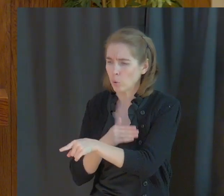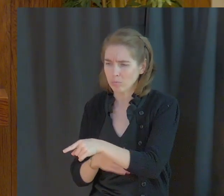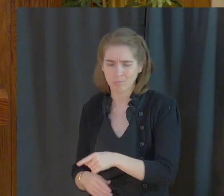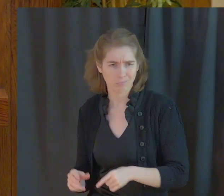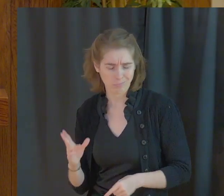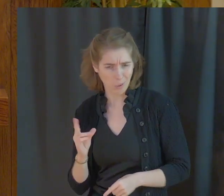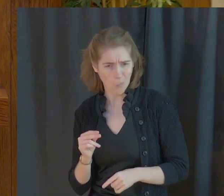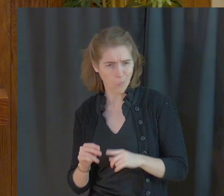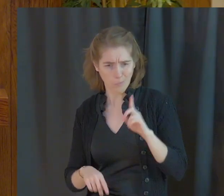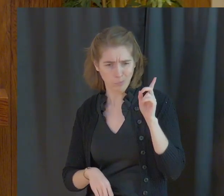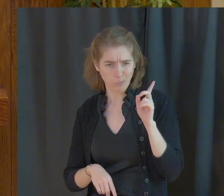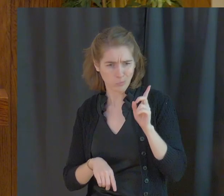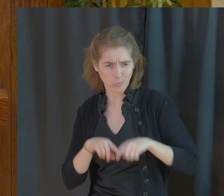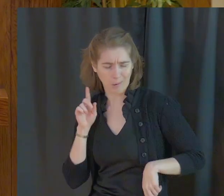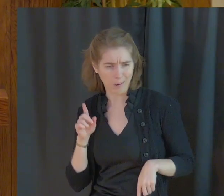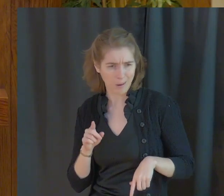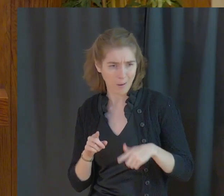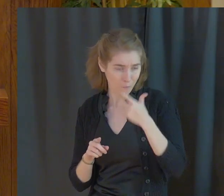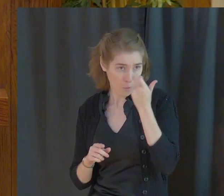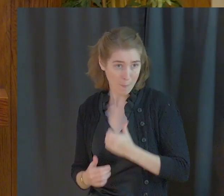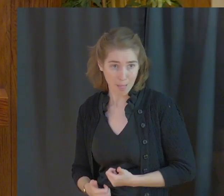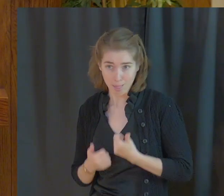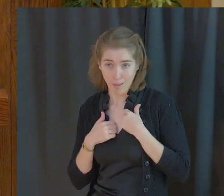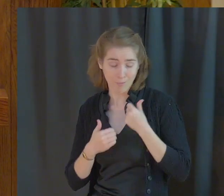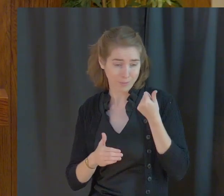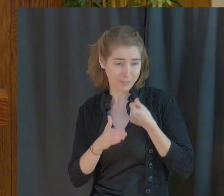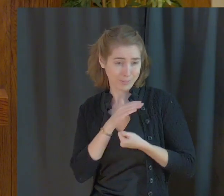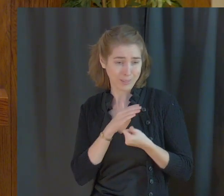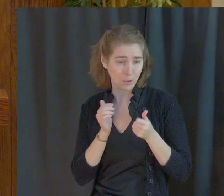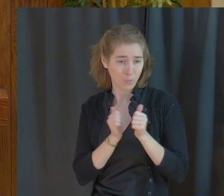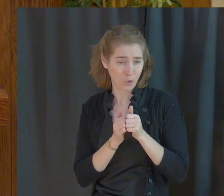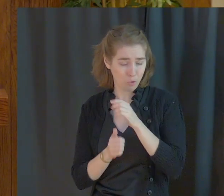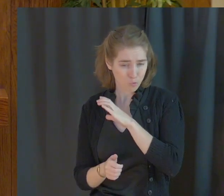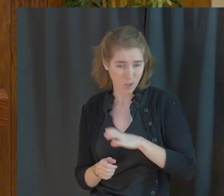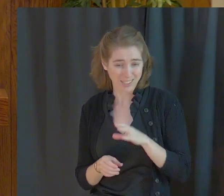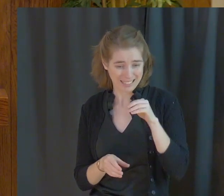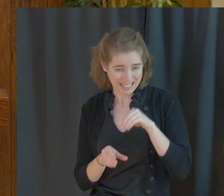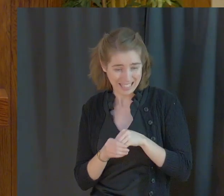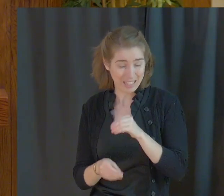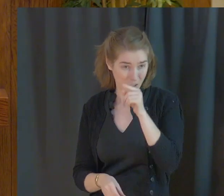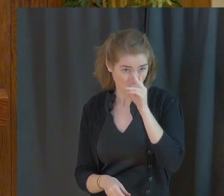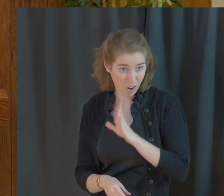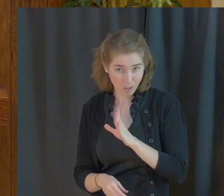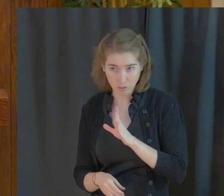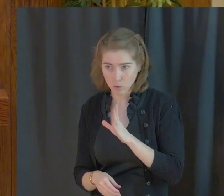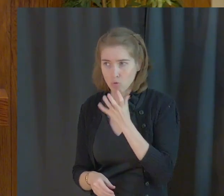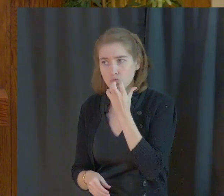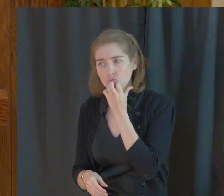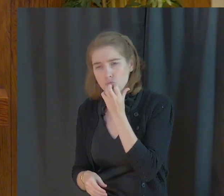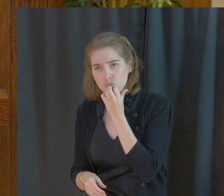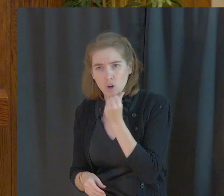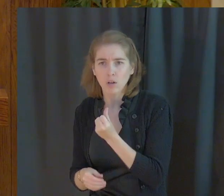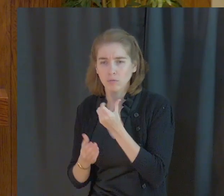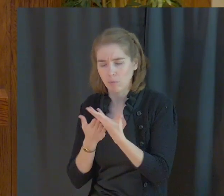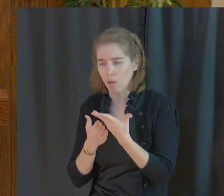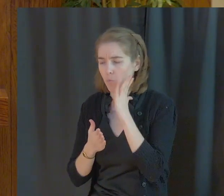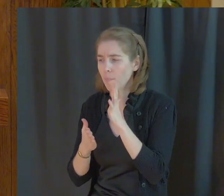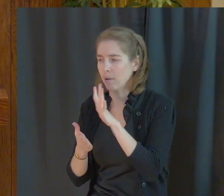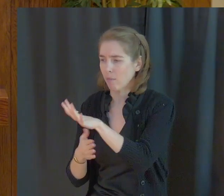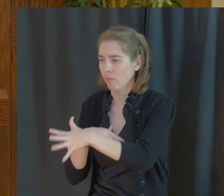but you cannot for my life is hitting Christ in God. Your treasures will be confiscated.